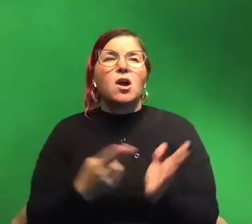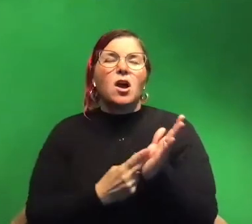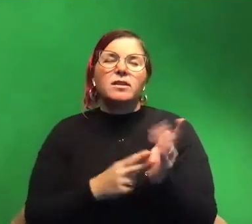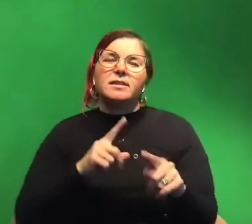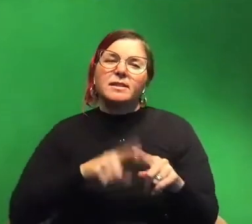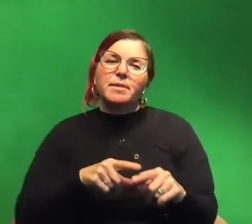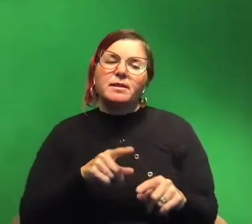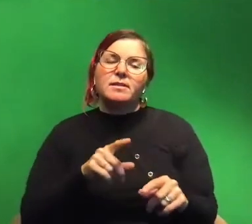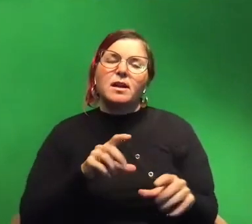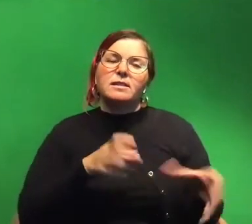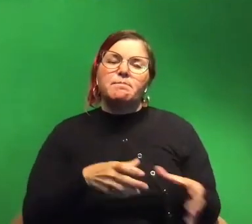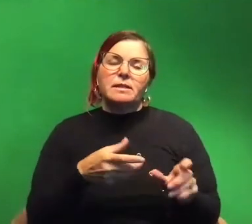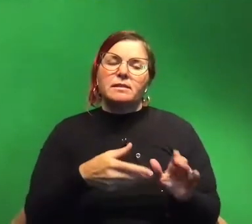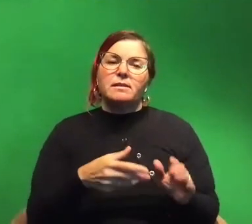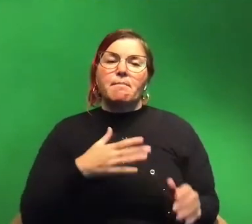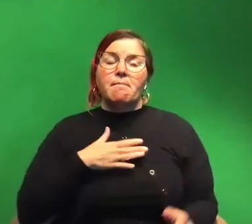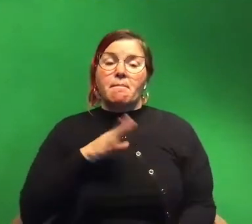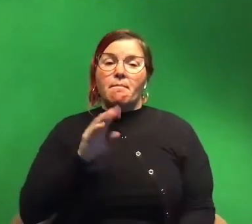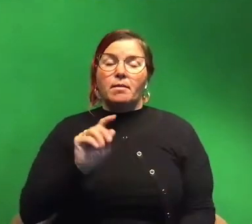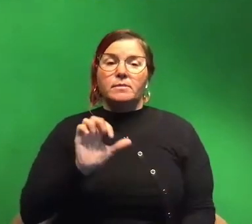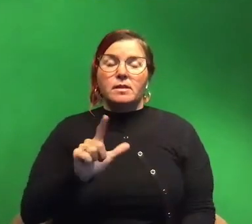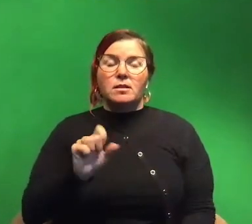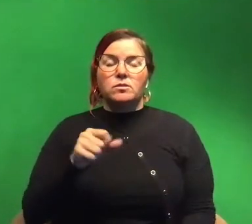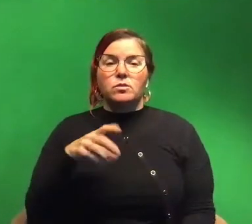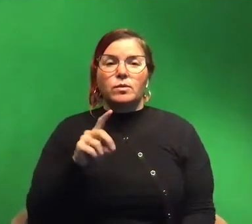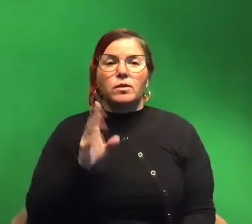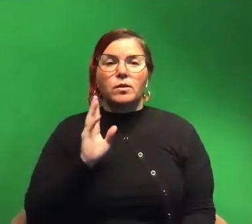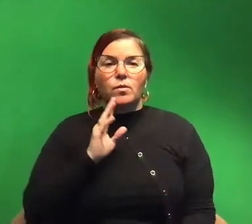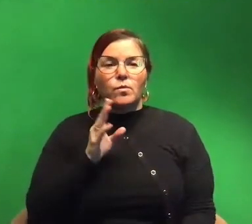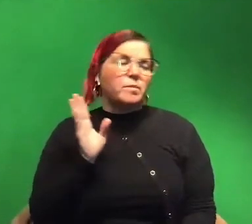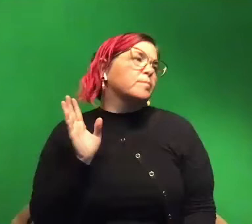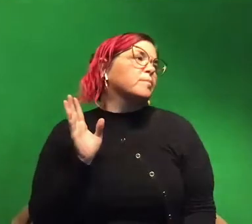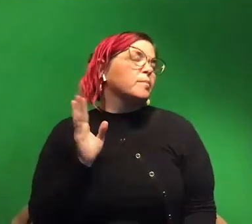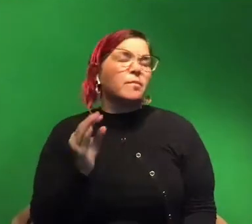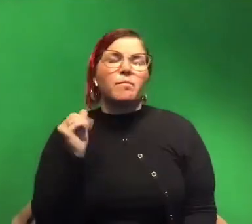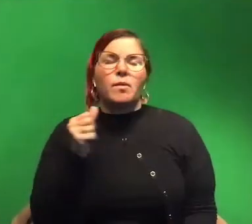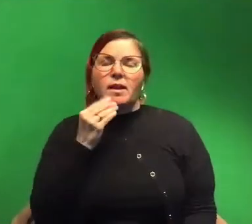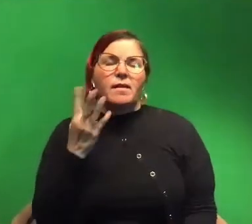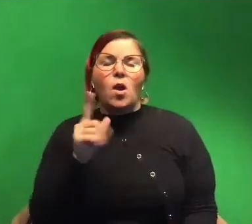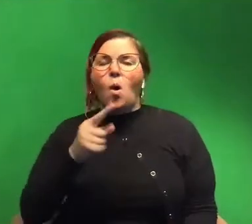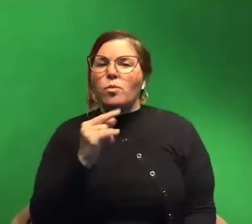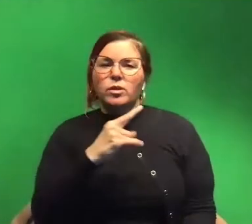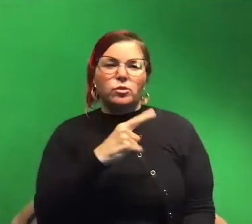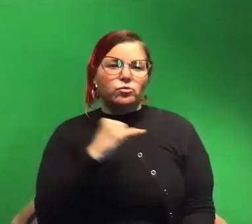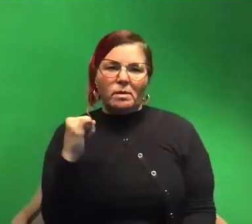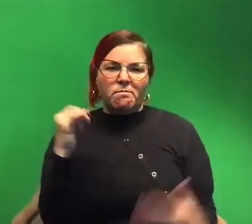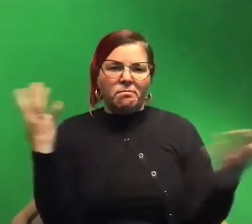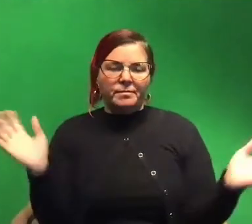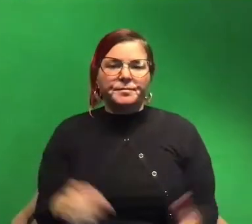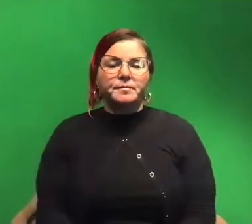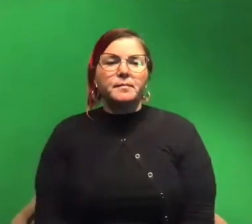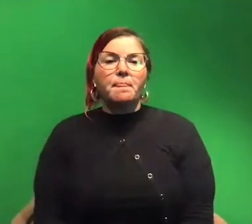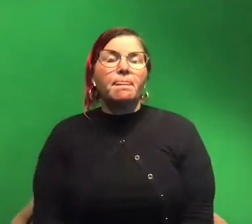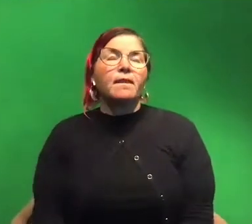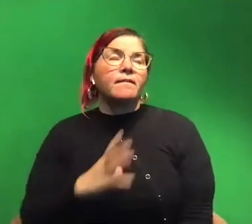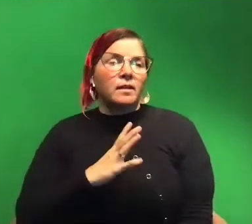squid species because like our little bobtail squid will stick their noses up at anything that's not a shrimp all they want is shrimp so fine